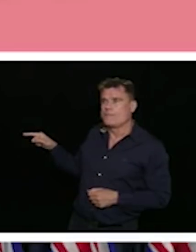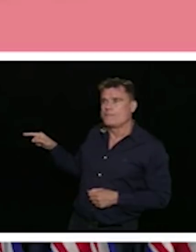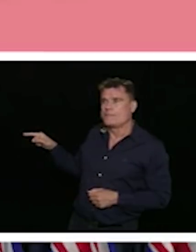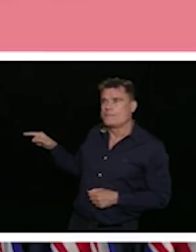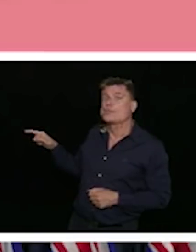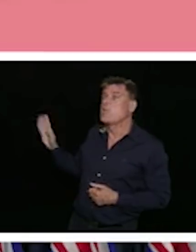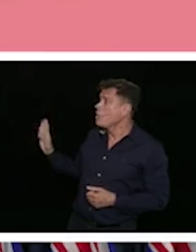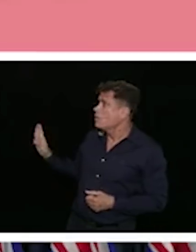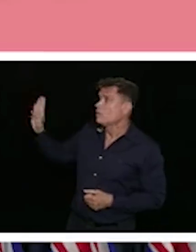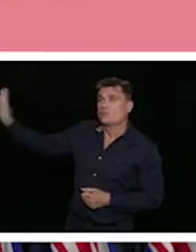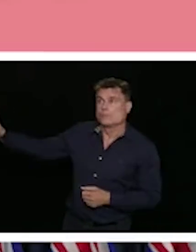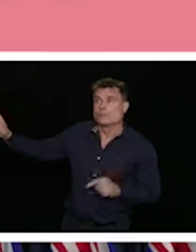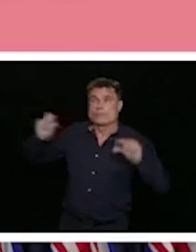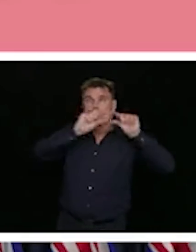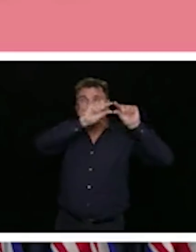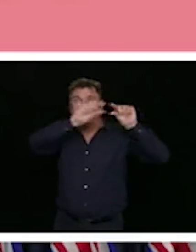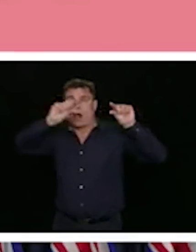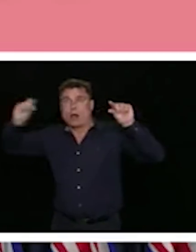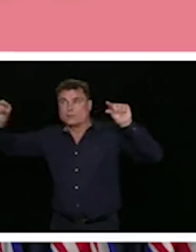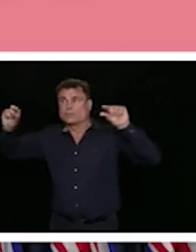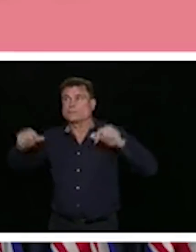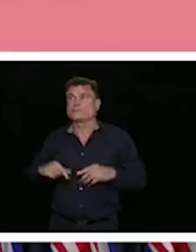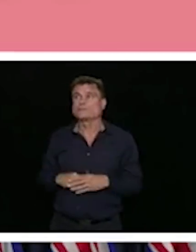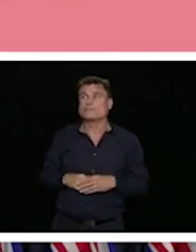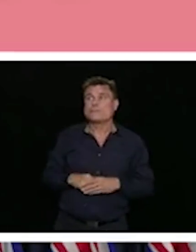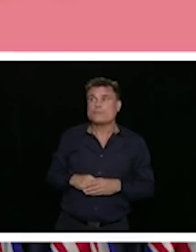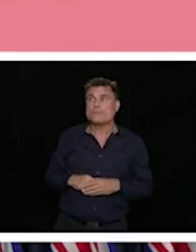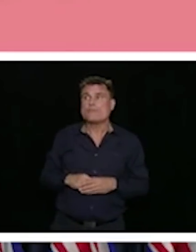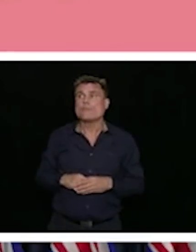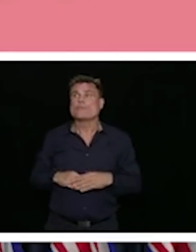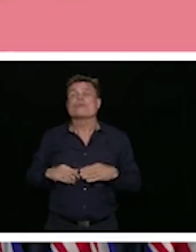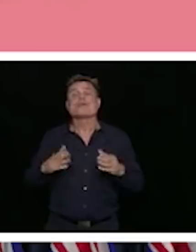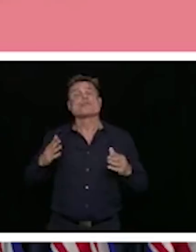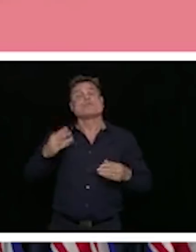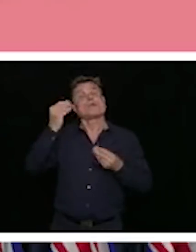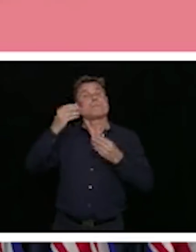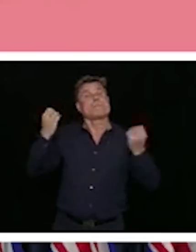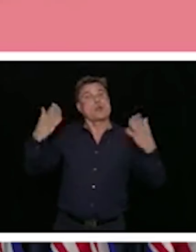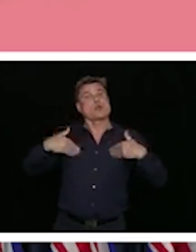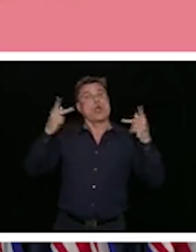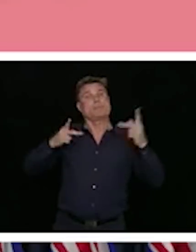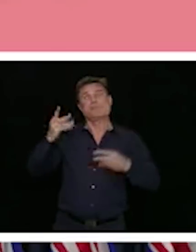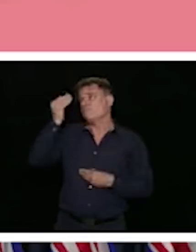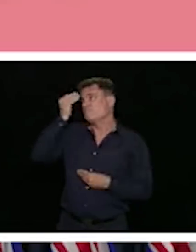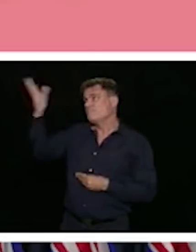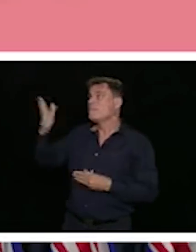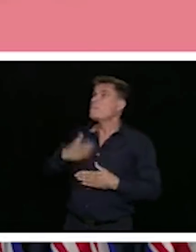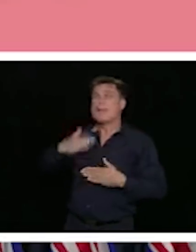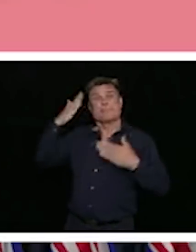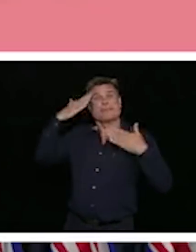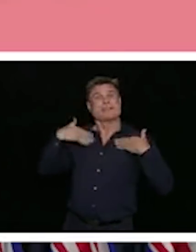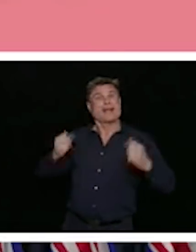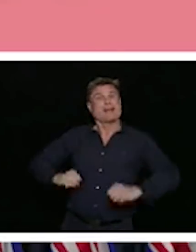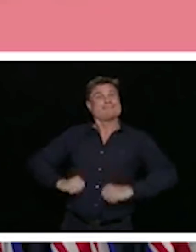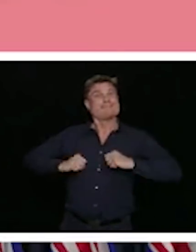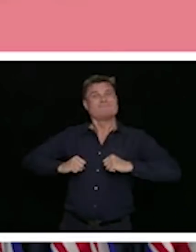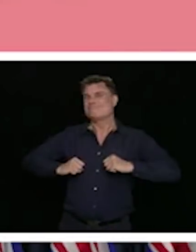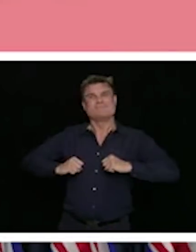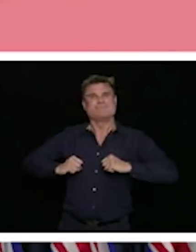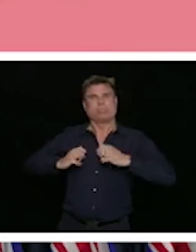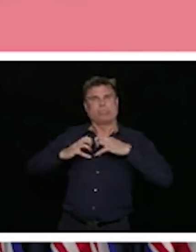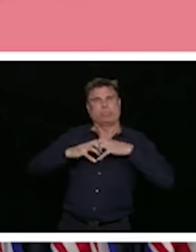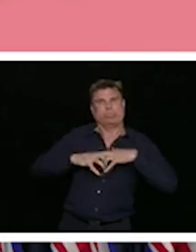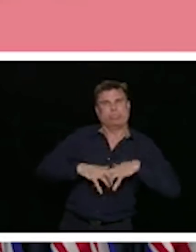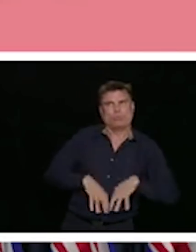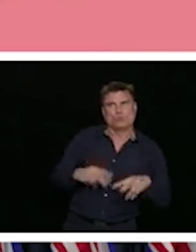health, increased difficulty accessing counselling, not working, difficulty meeting their